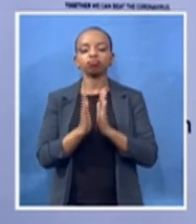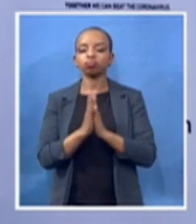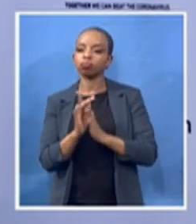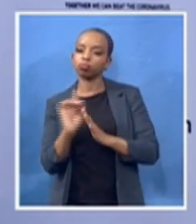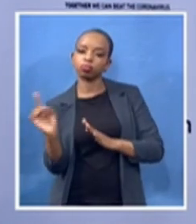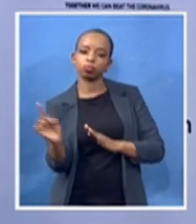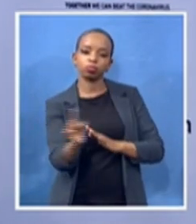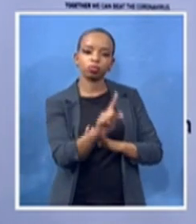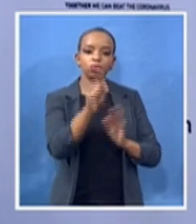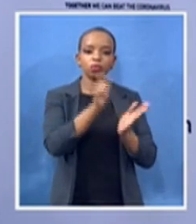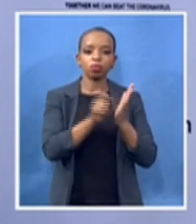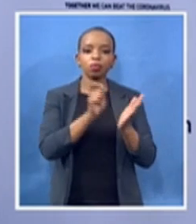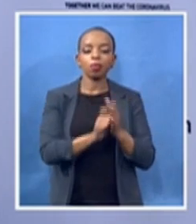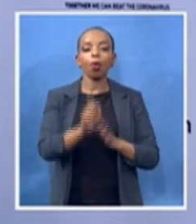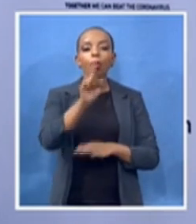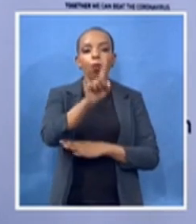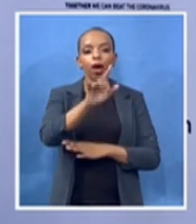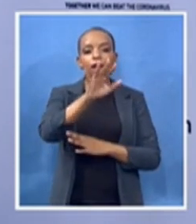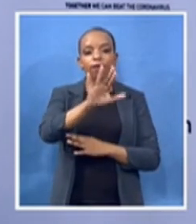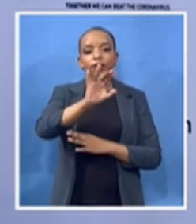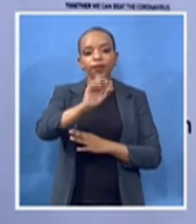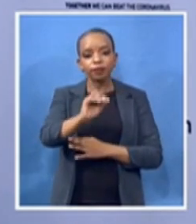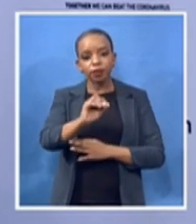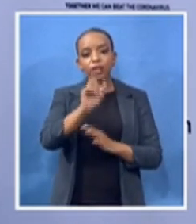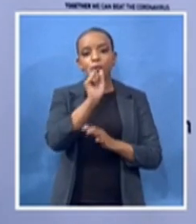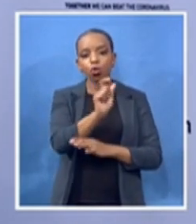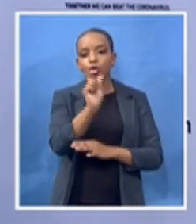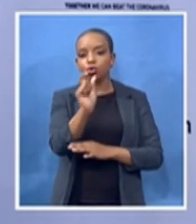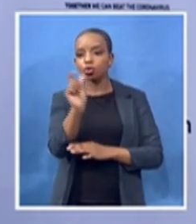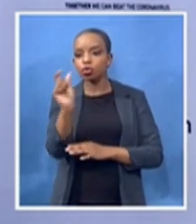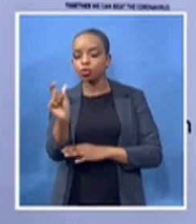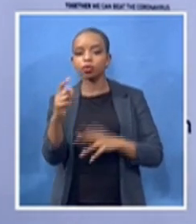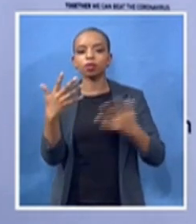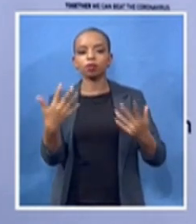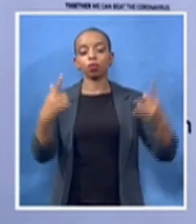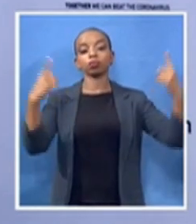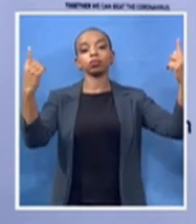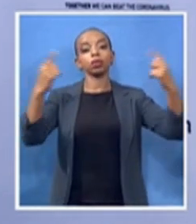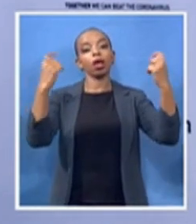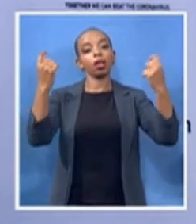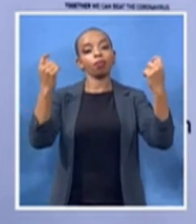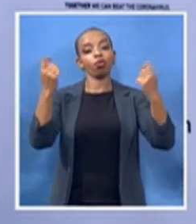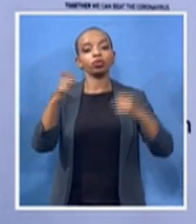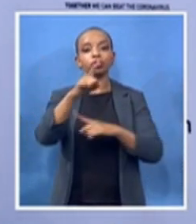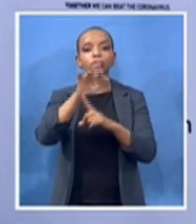celebration that portray the value in charlotte mclayge they aspire to emulate